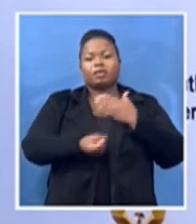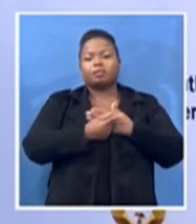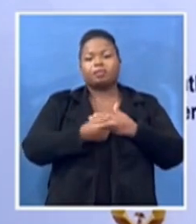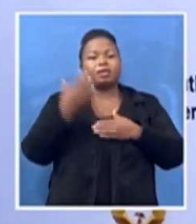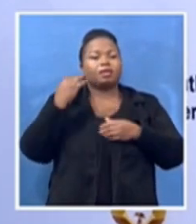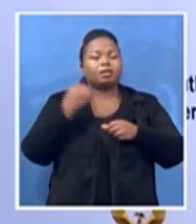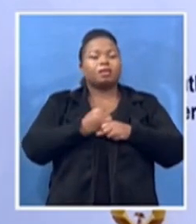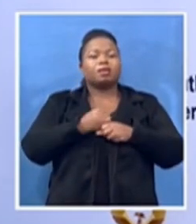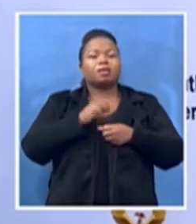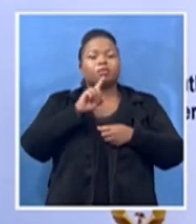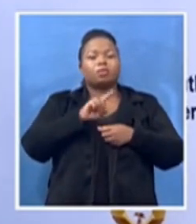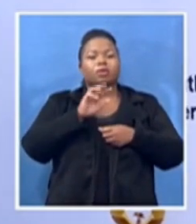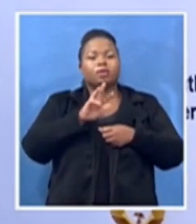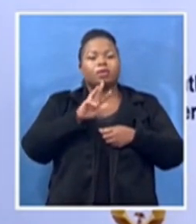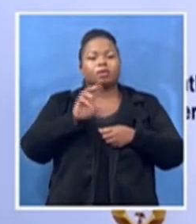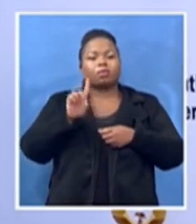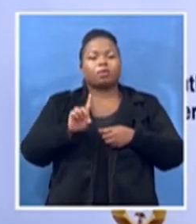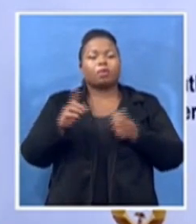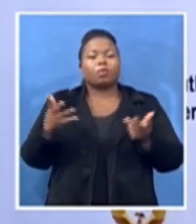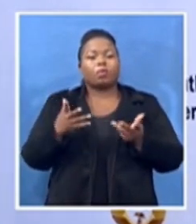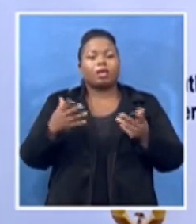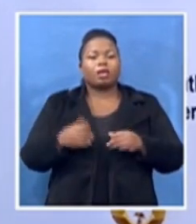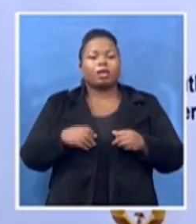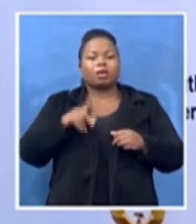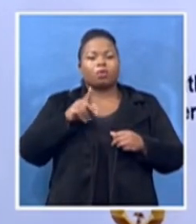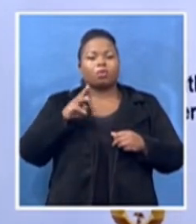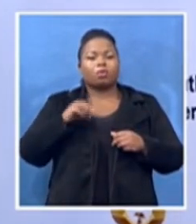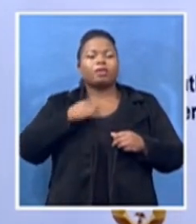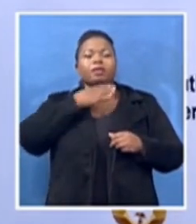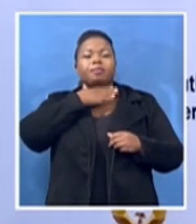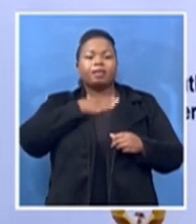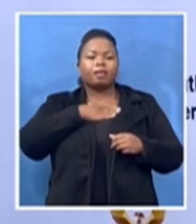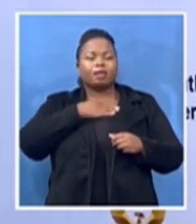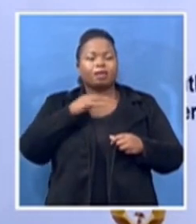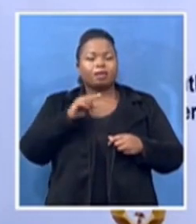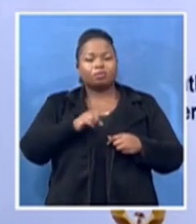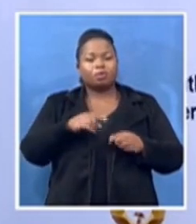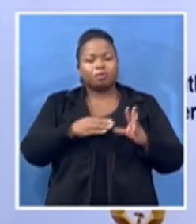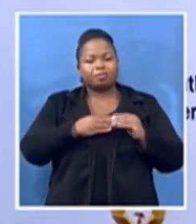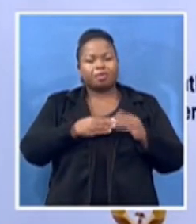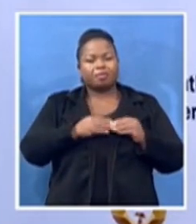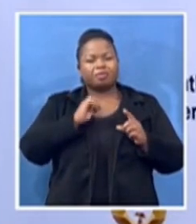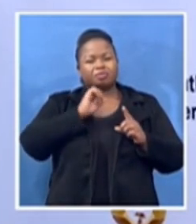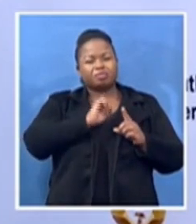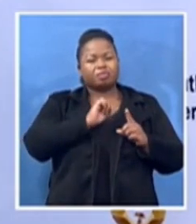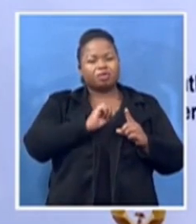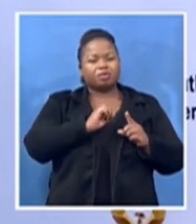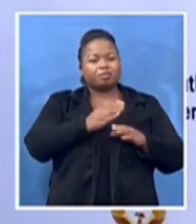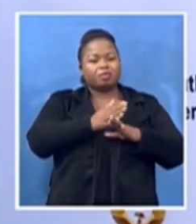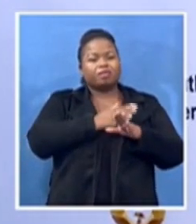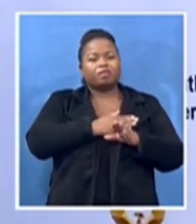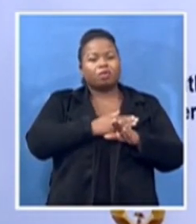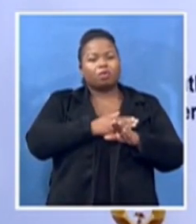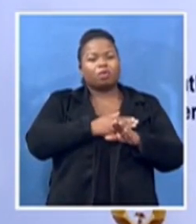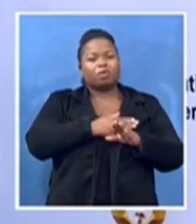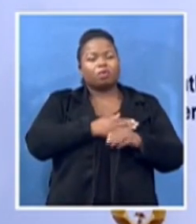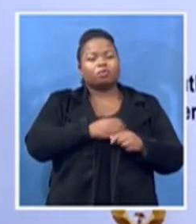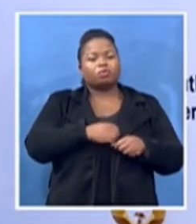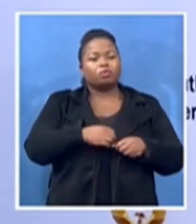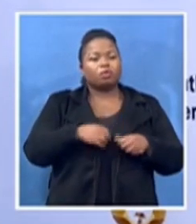membership actually stretches from used to be called the lioness of southern natal we can also you